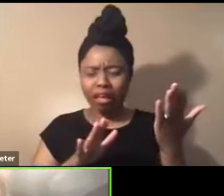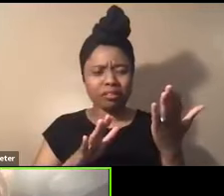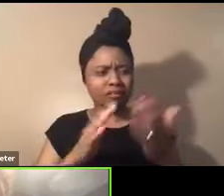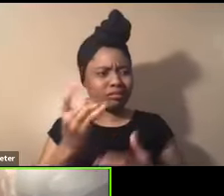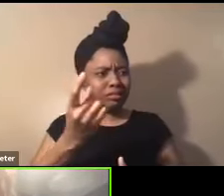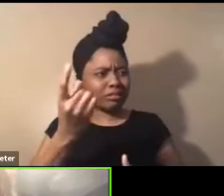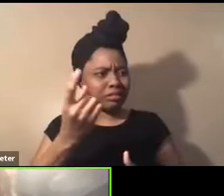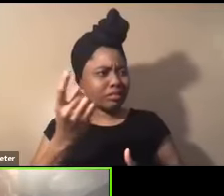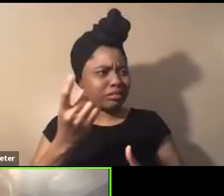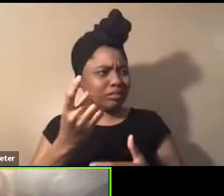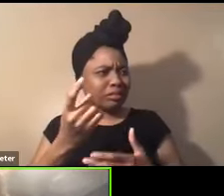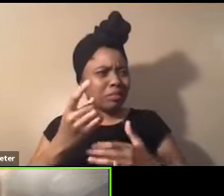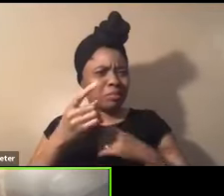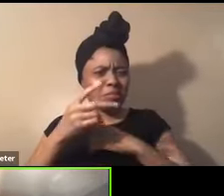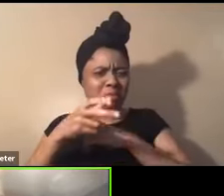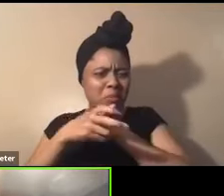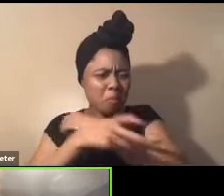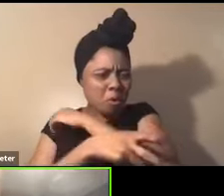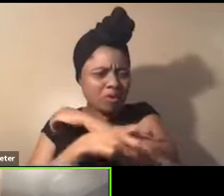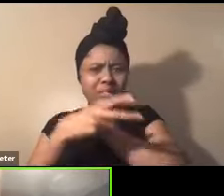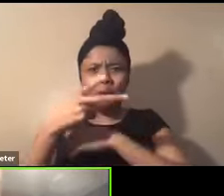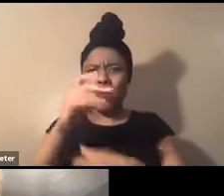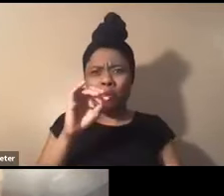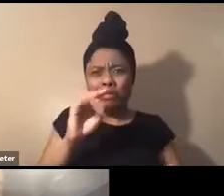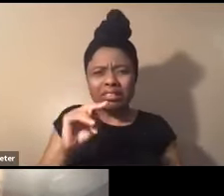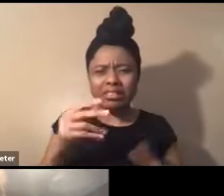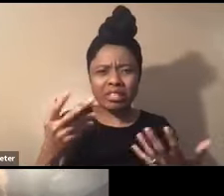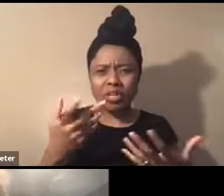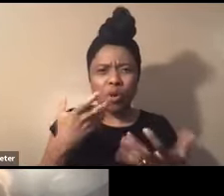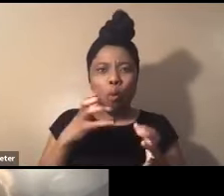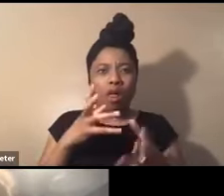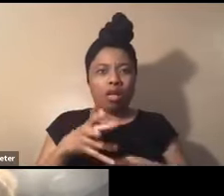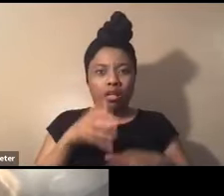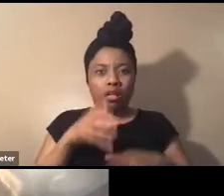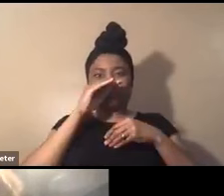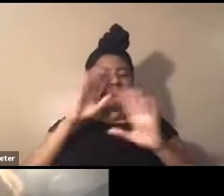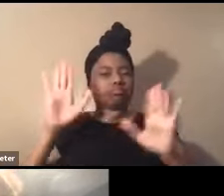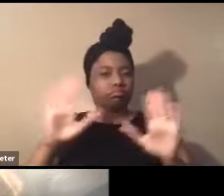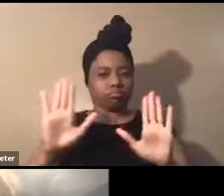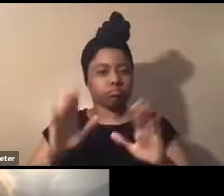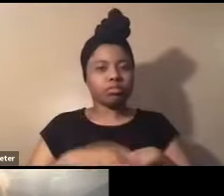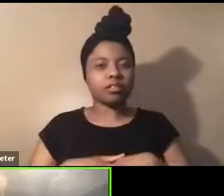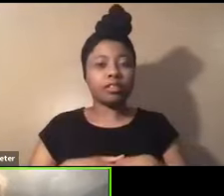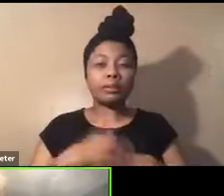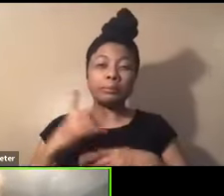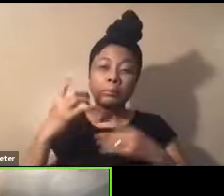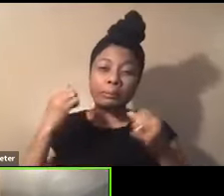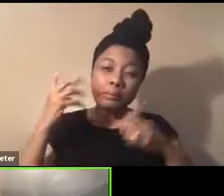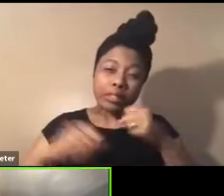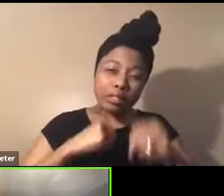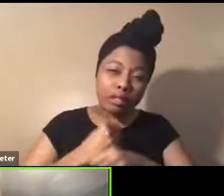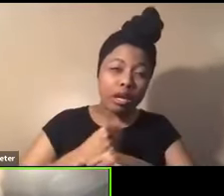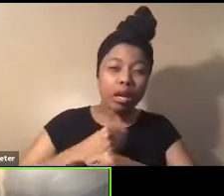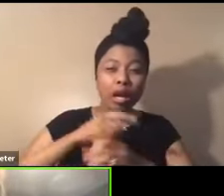poisonous about that and you don't want to consume that. Right. So, I mean, we're talking about years of observation and, you know, after